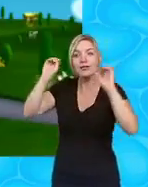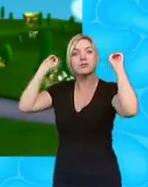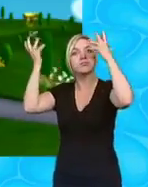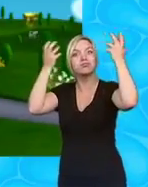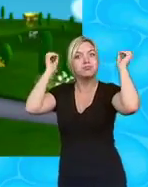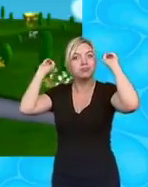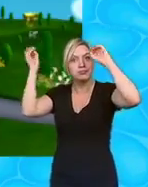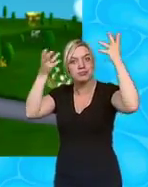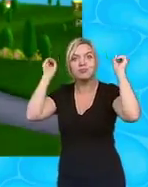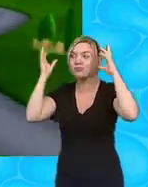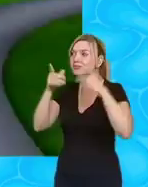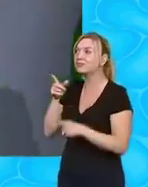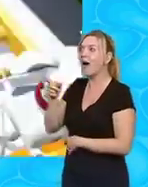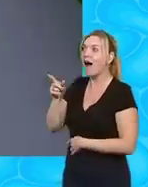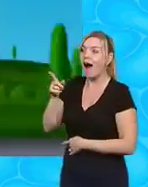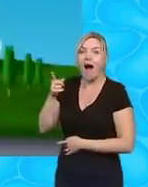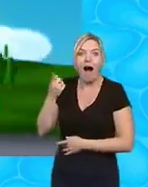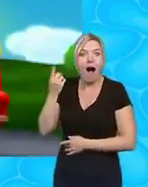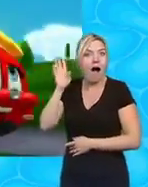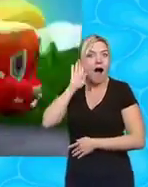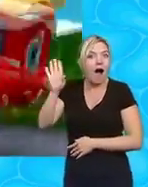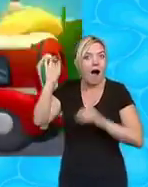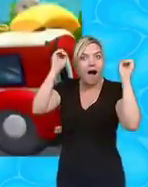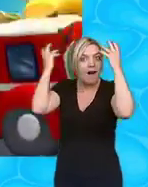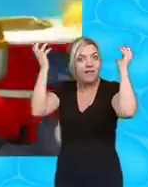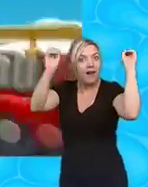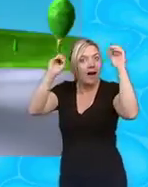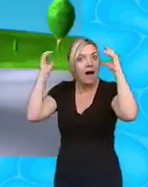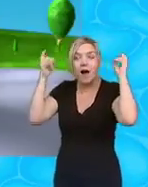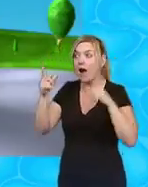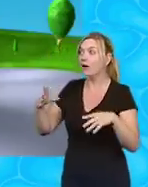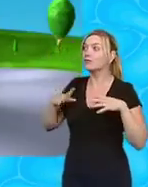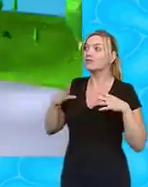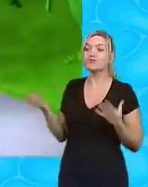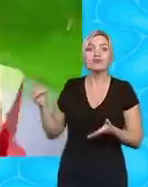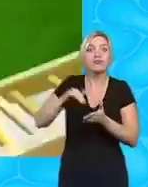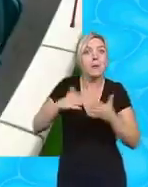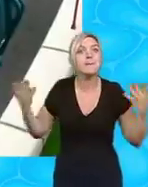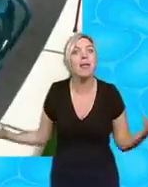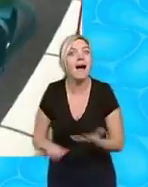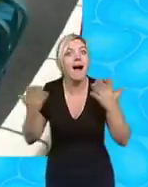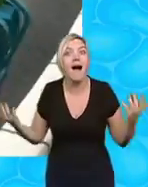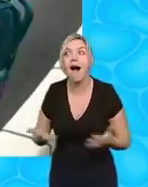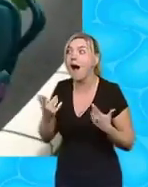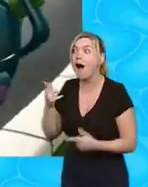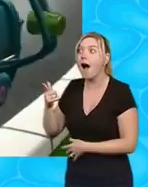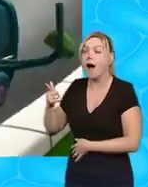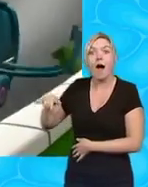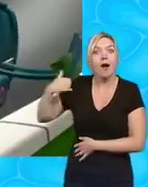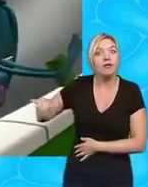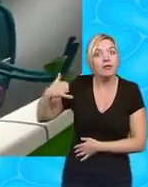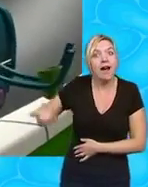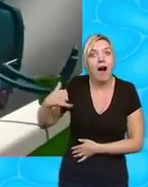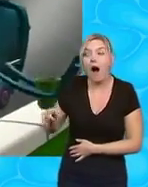sirens Finley the fire engine here comes Finley it's time to play ring ring ring